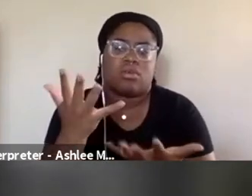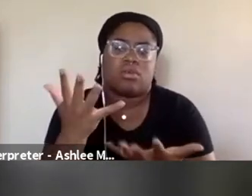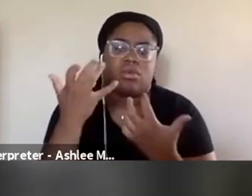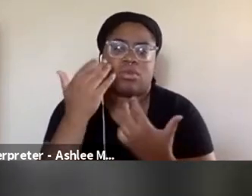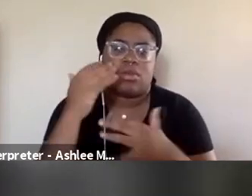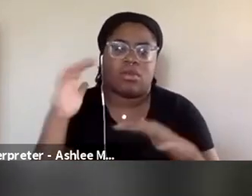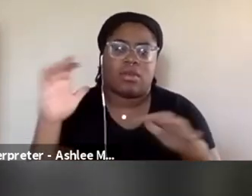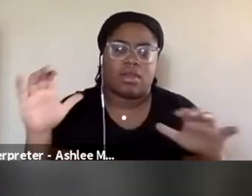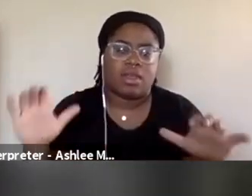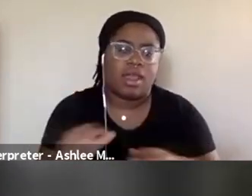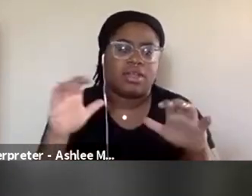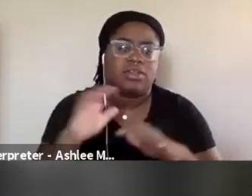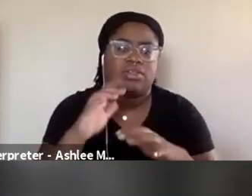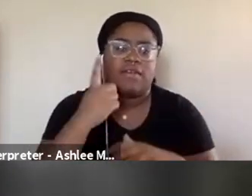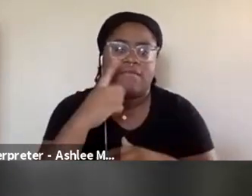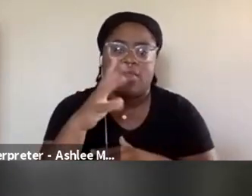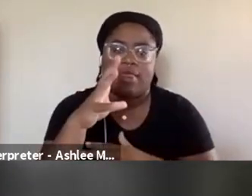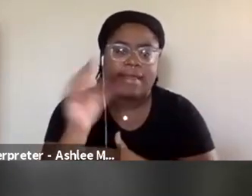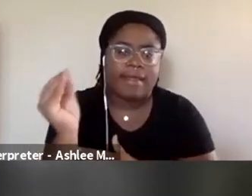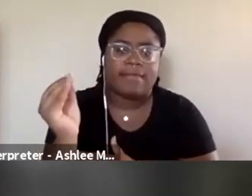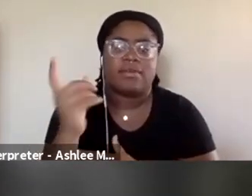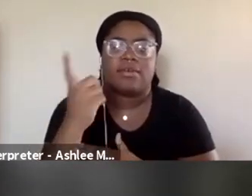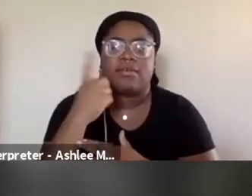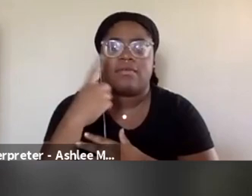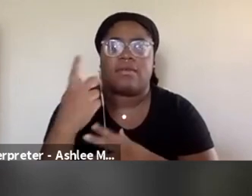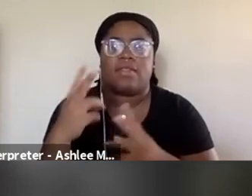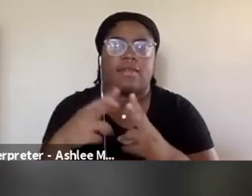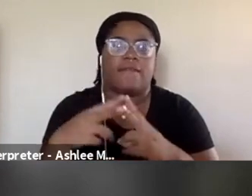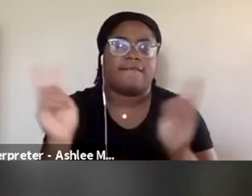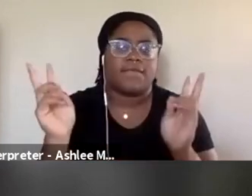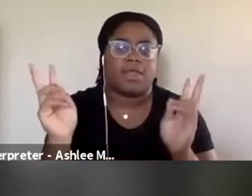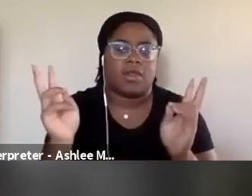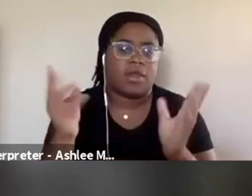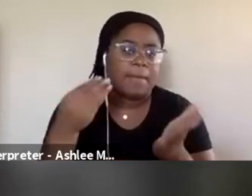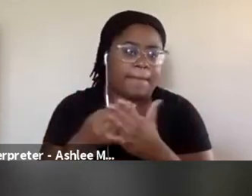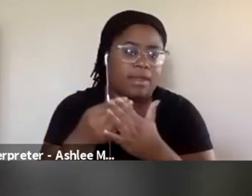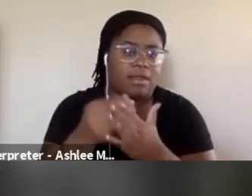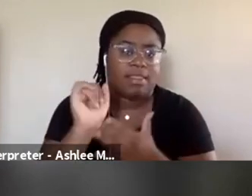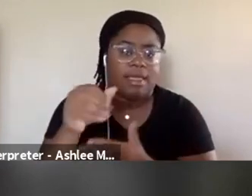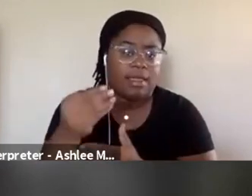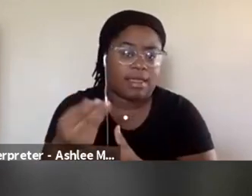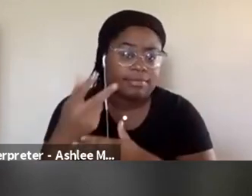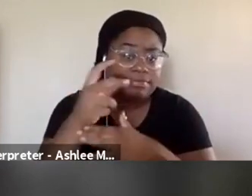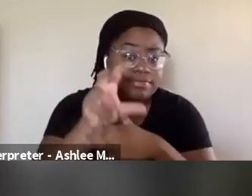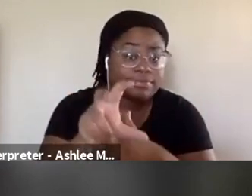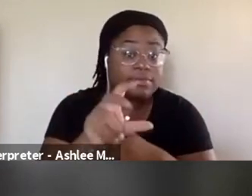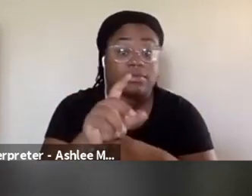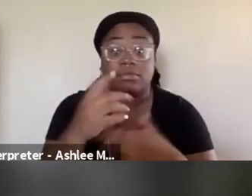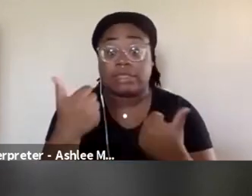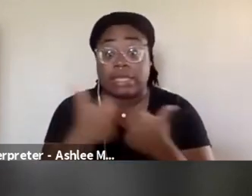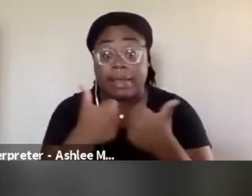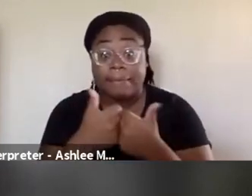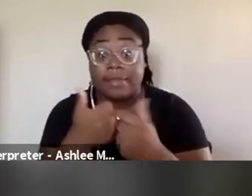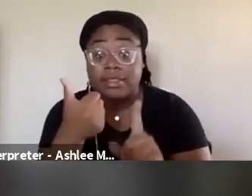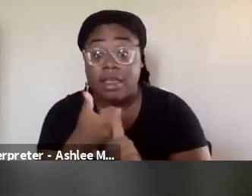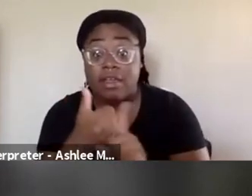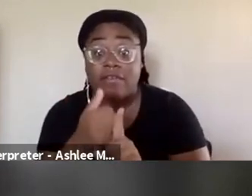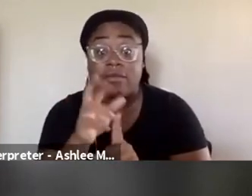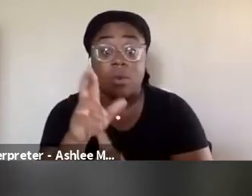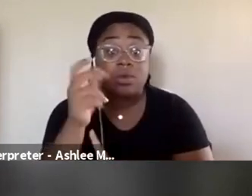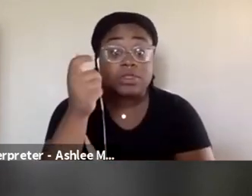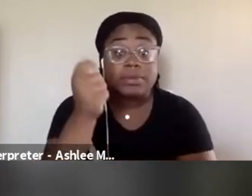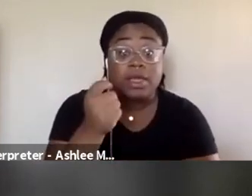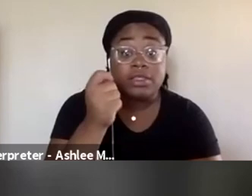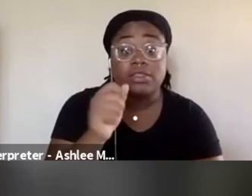for the companies that have very large dollars that can fund, whether it's the game themselves or even sponsor